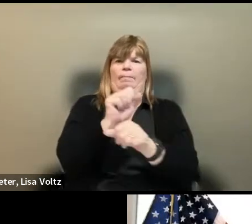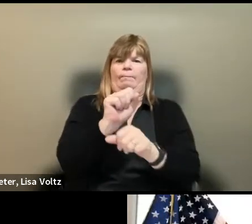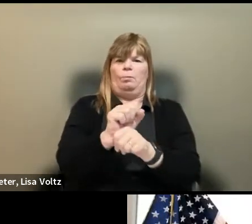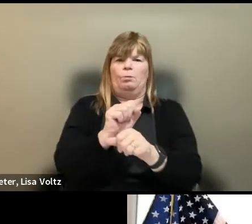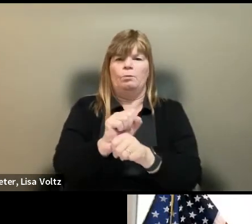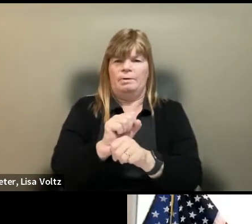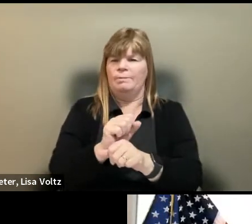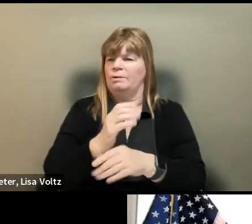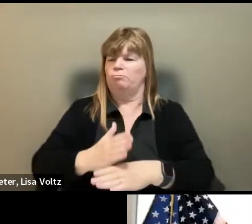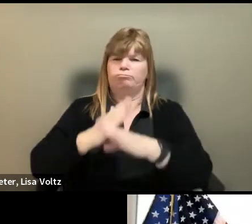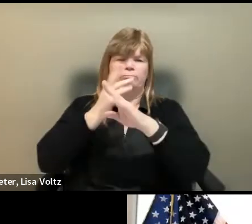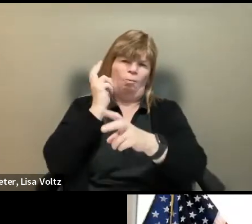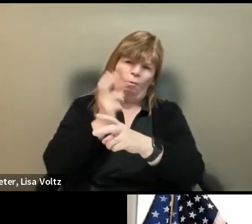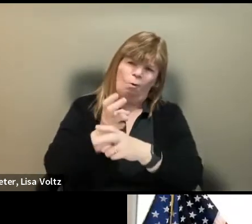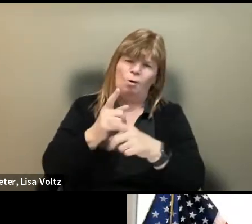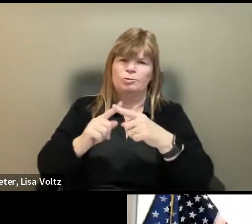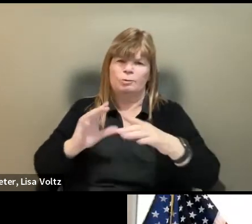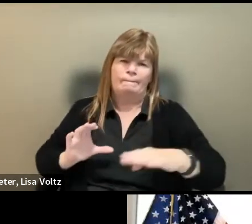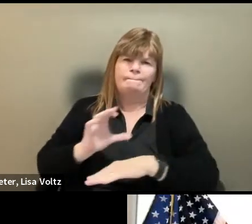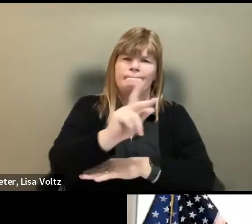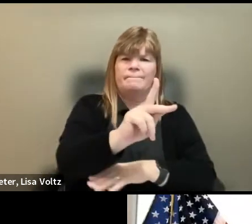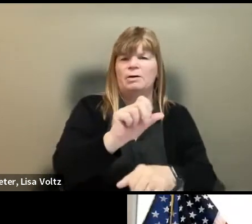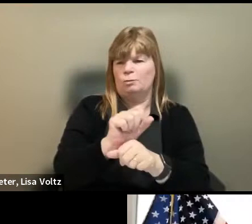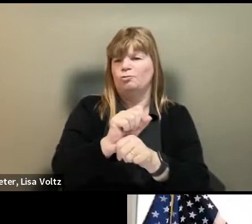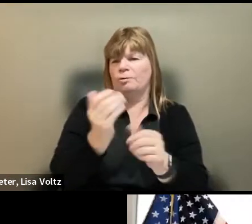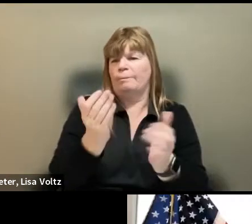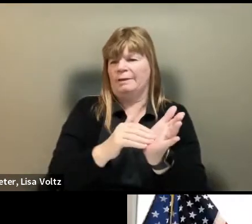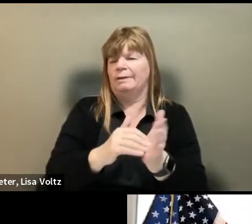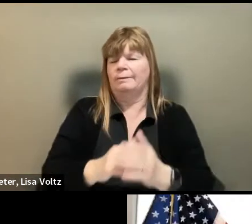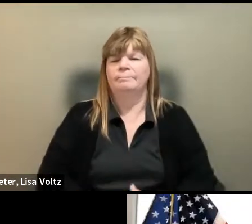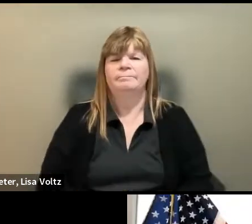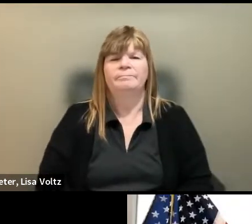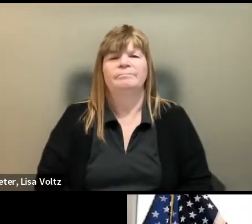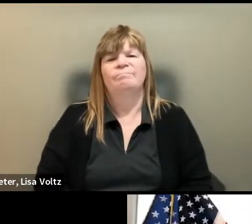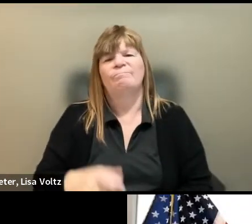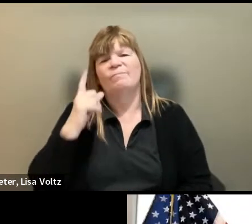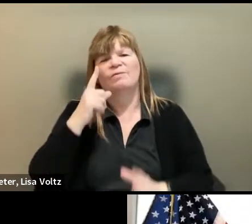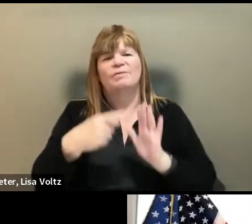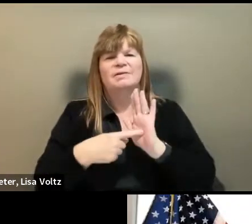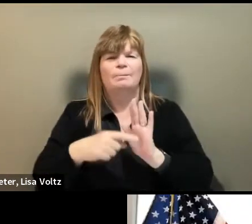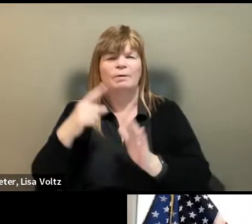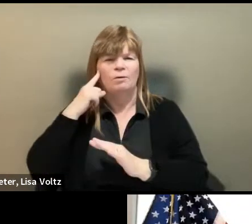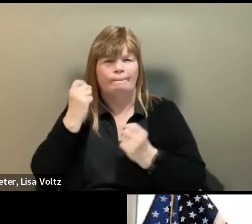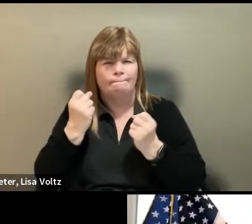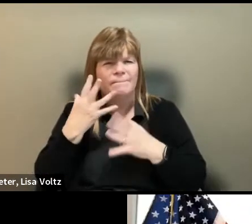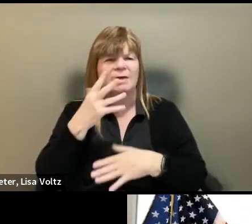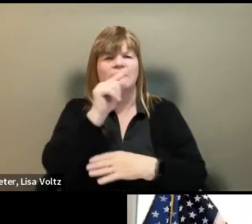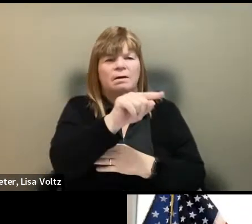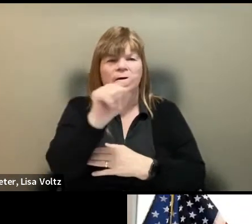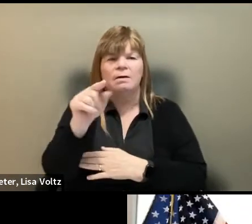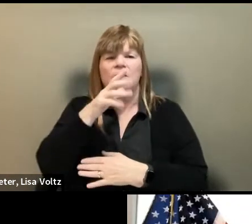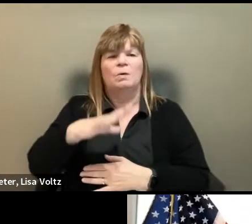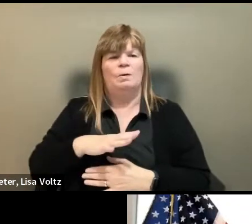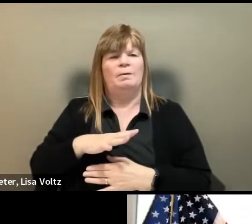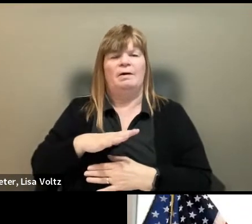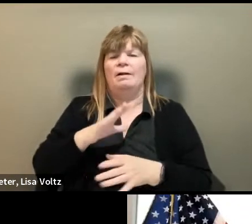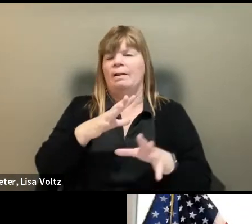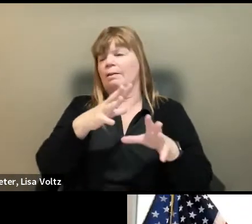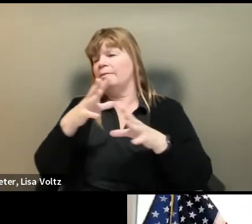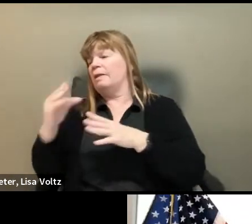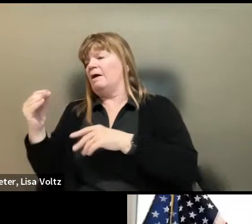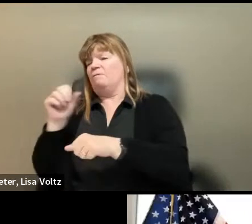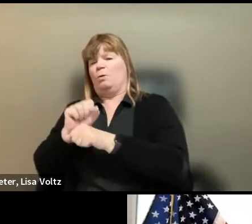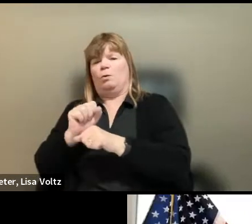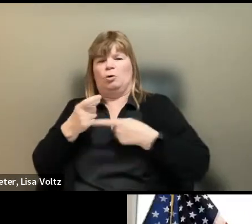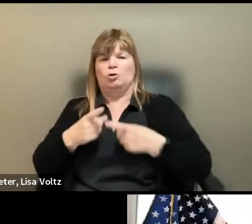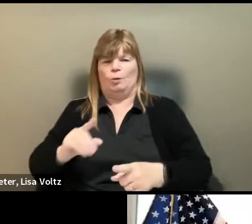extremely challenging and going back into their career. So, for example, we've heard from so many women who have exited the workforce during